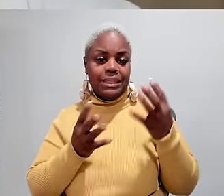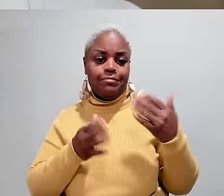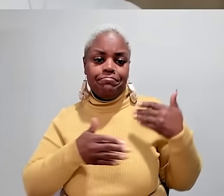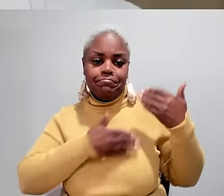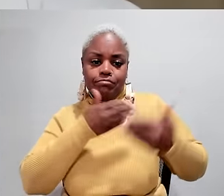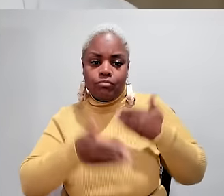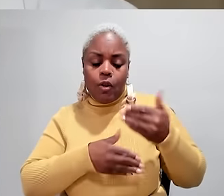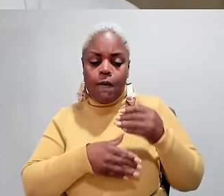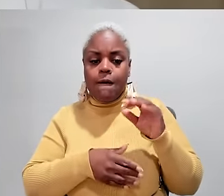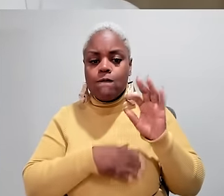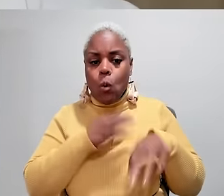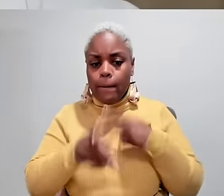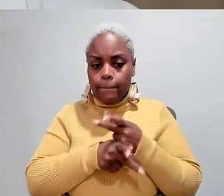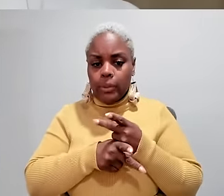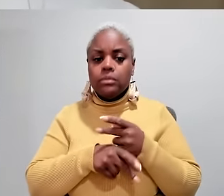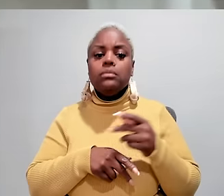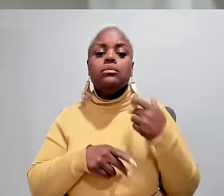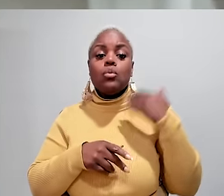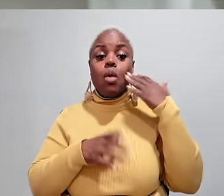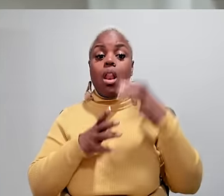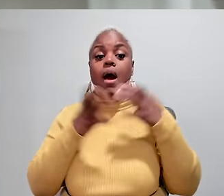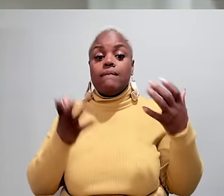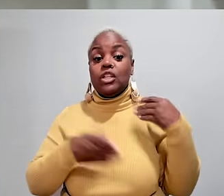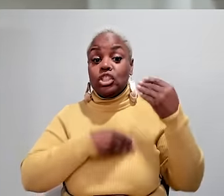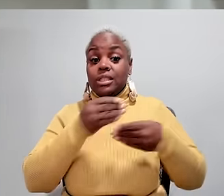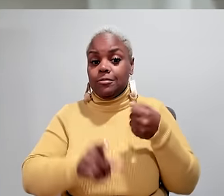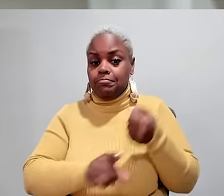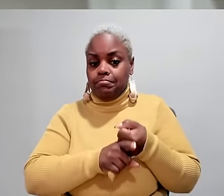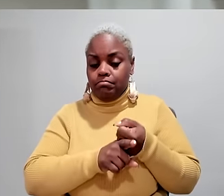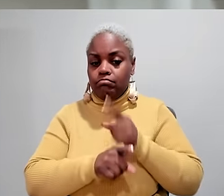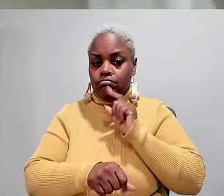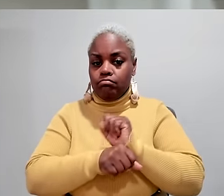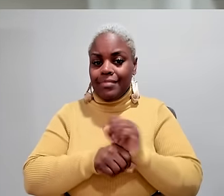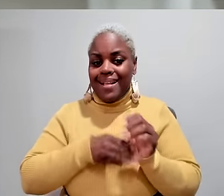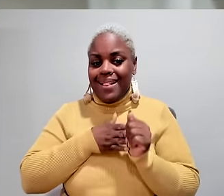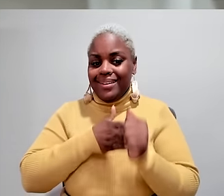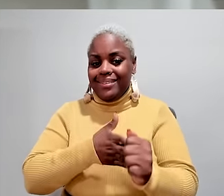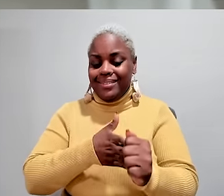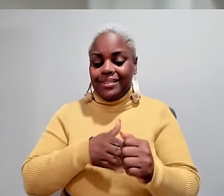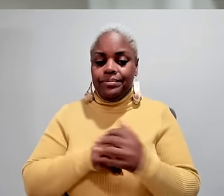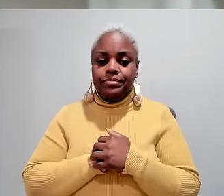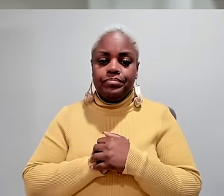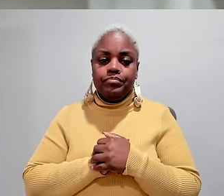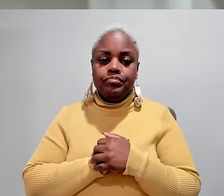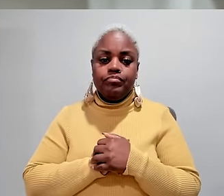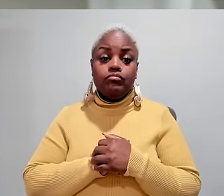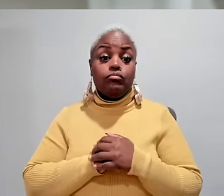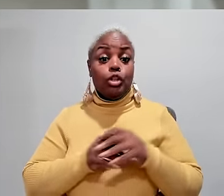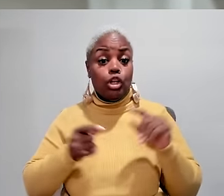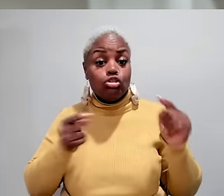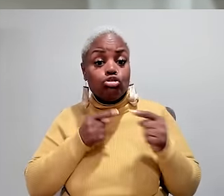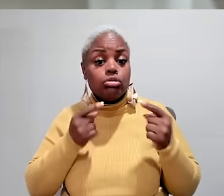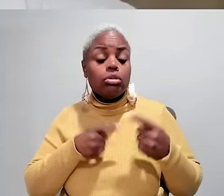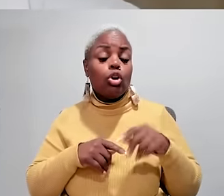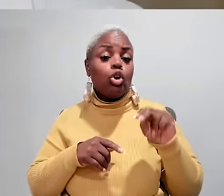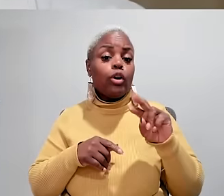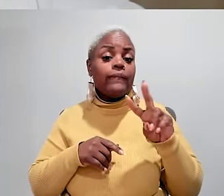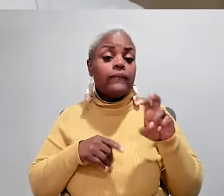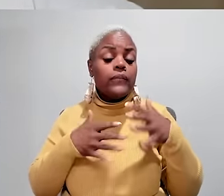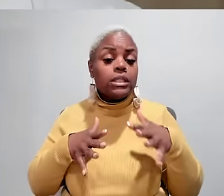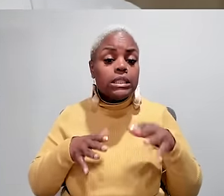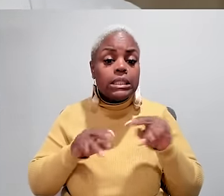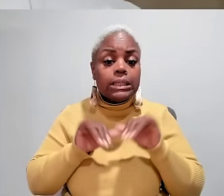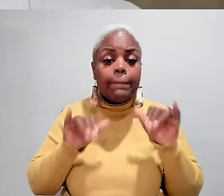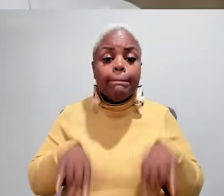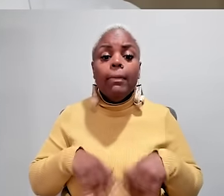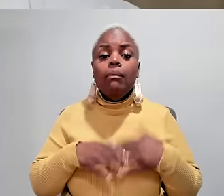genes that cause many of the inherited forms we know a lot about how those gene defects actually lead to injury to the nervous system the